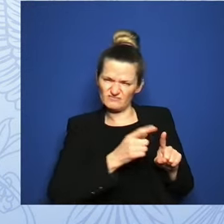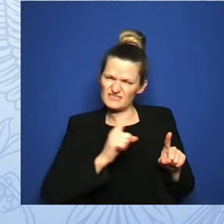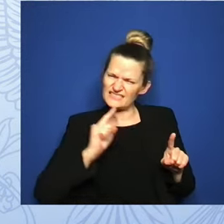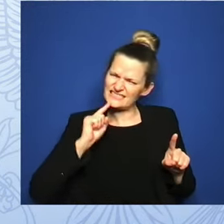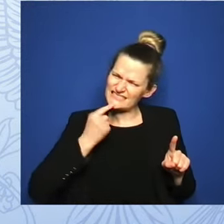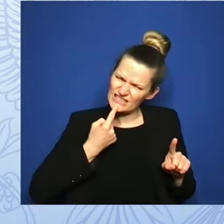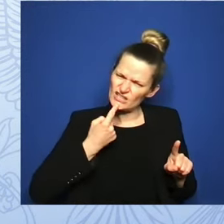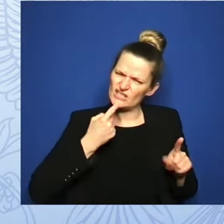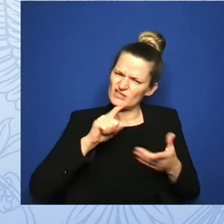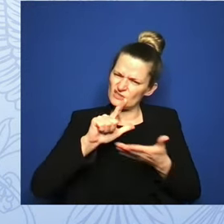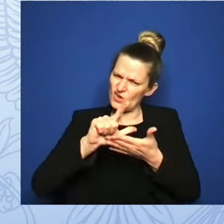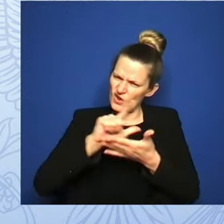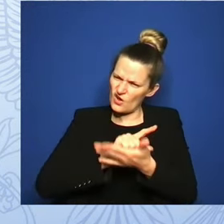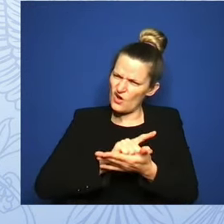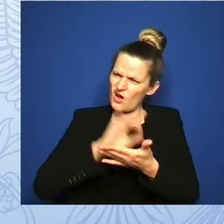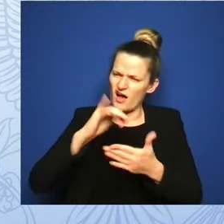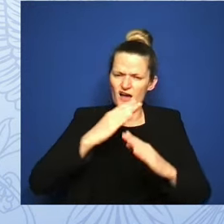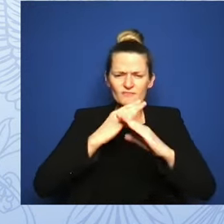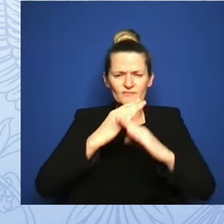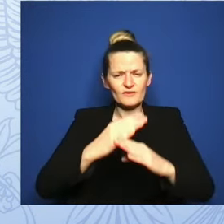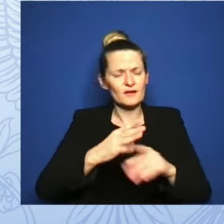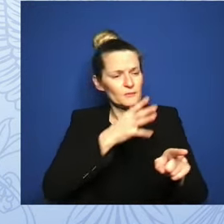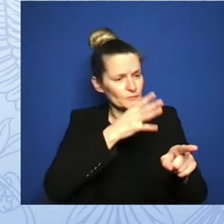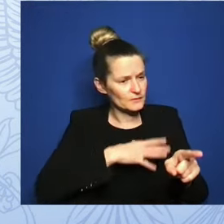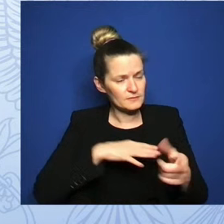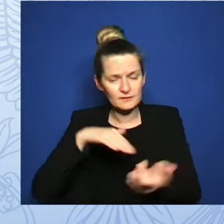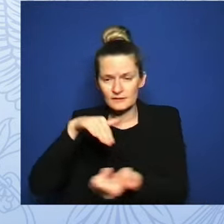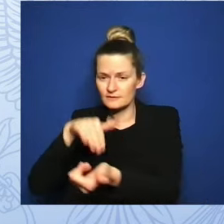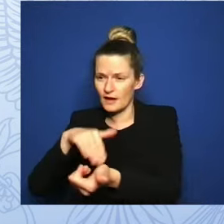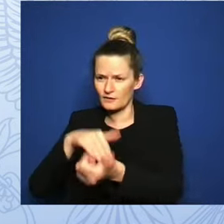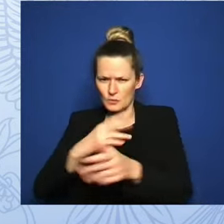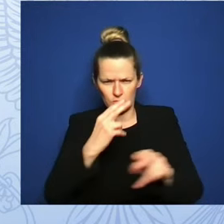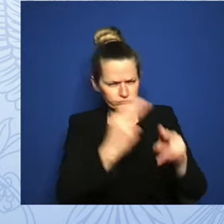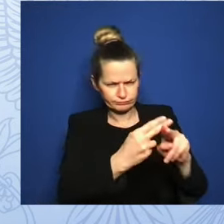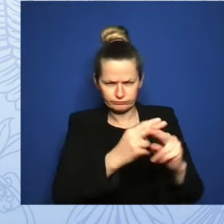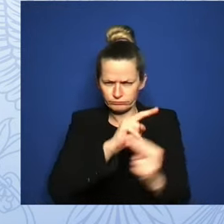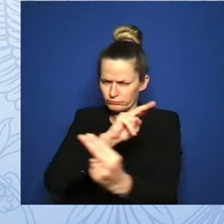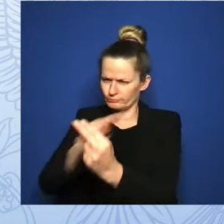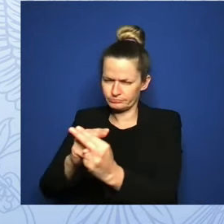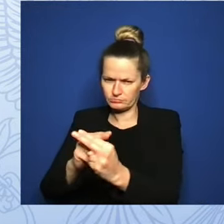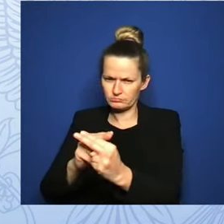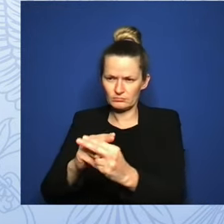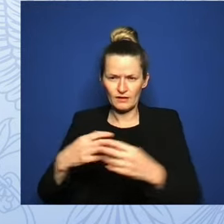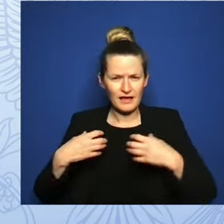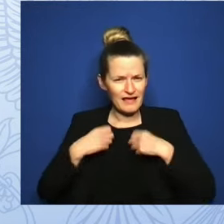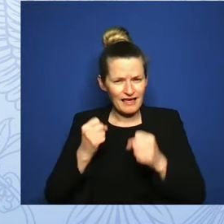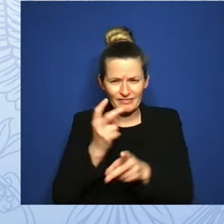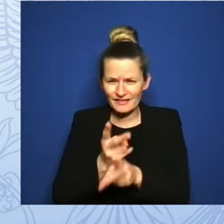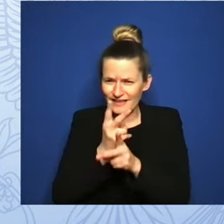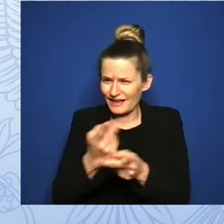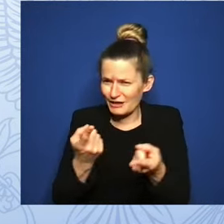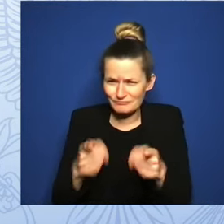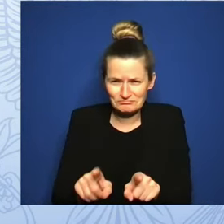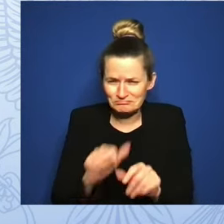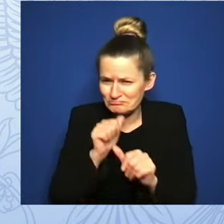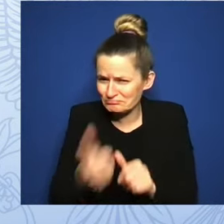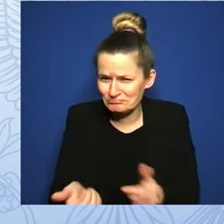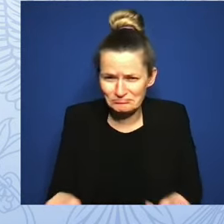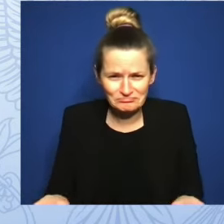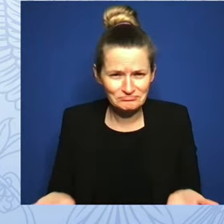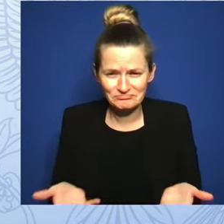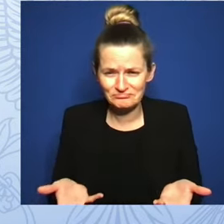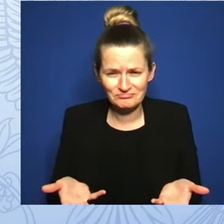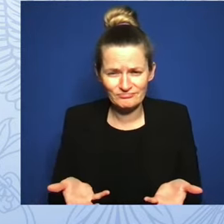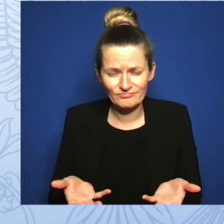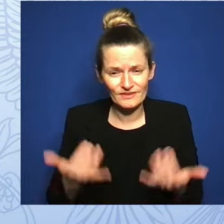interfere with access to care, including emergency care. I want to talk a little bit about what this administration has been doing and what